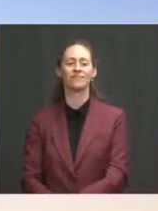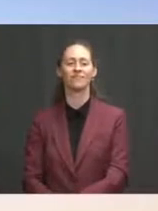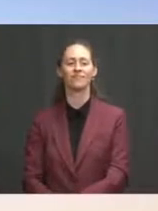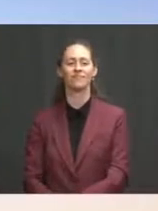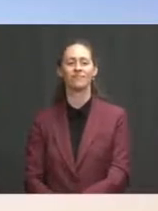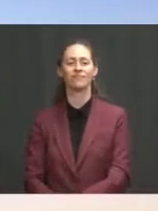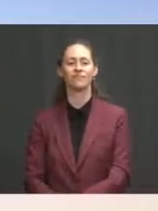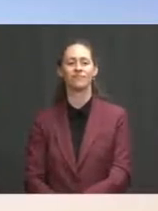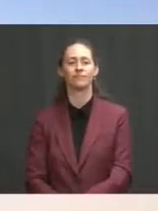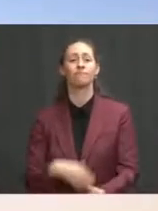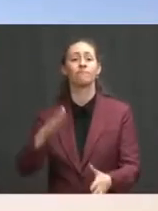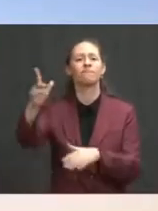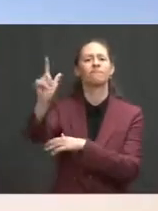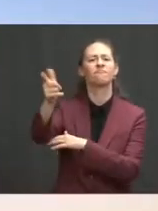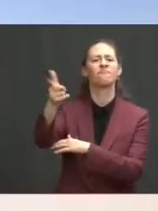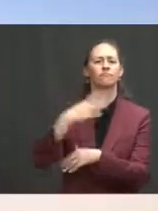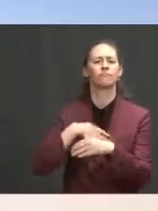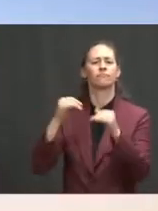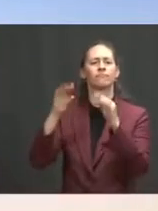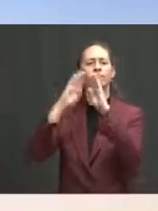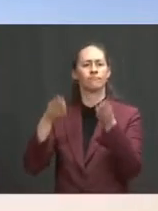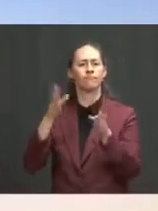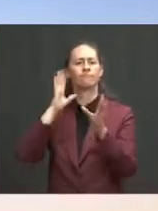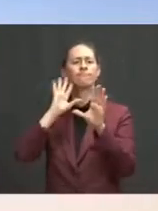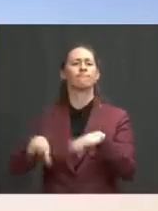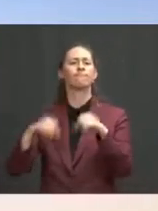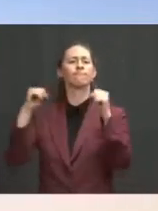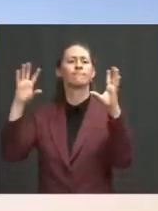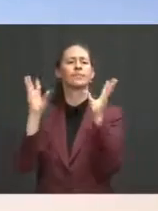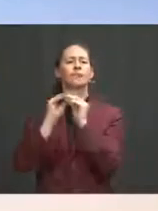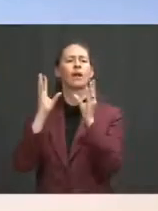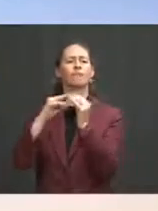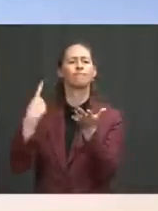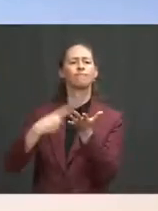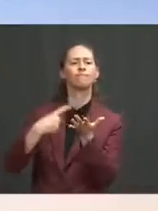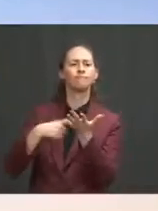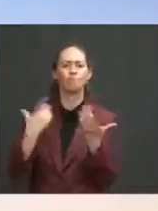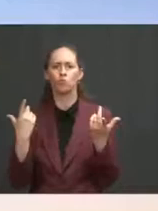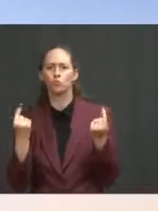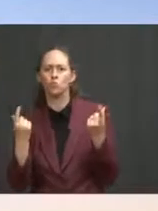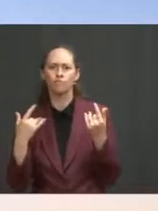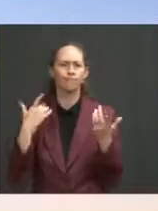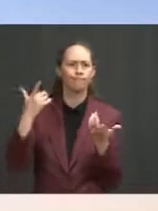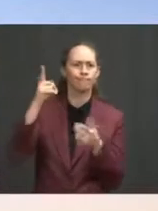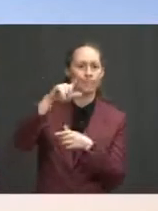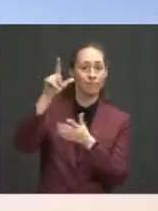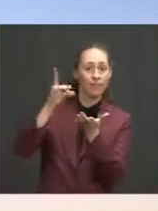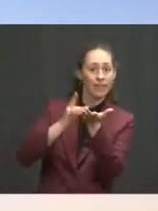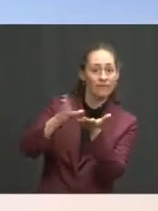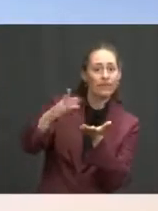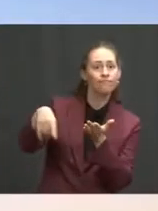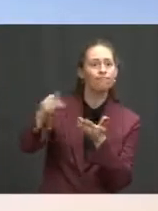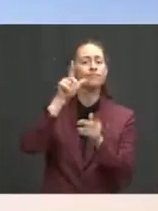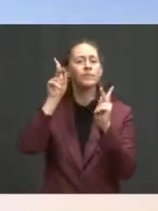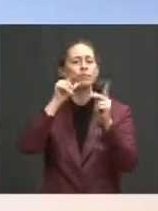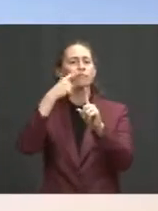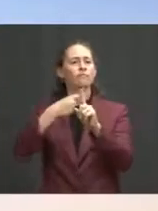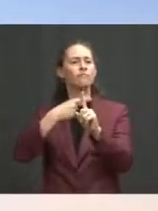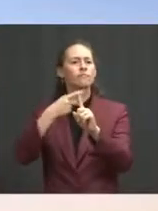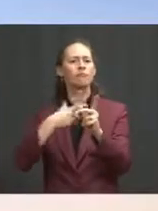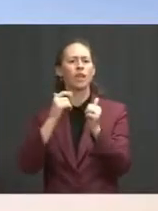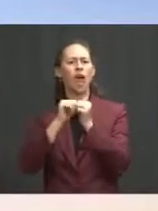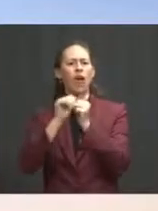support and facilitate coordination among local public officials, court officials, legal services, legal service organizations, local bar